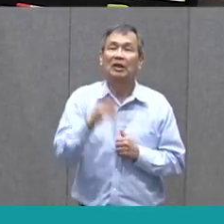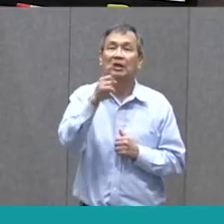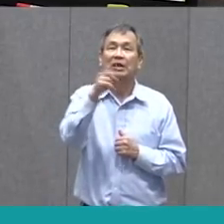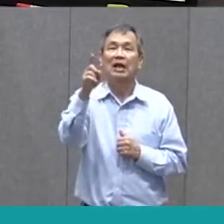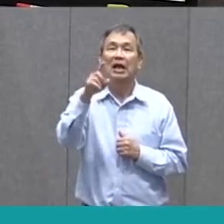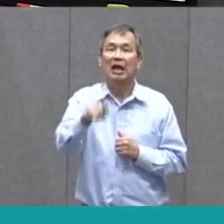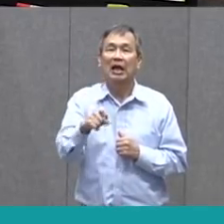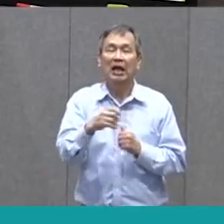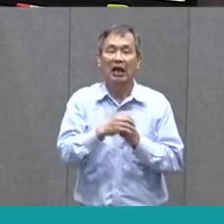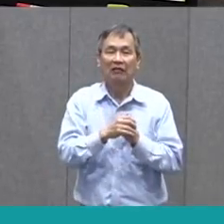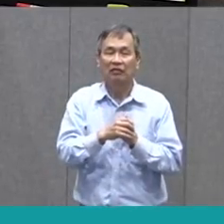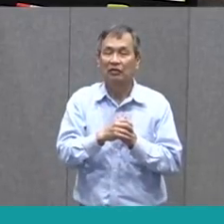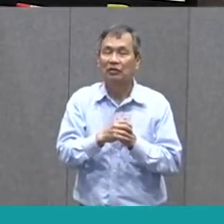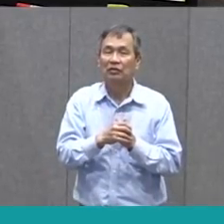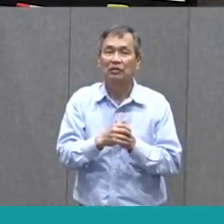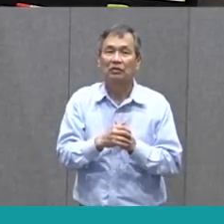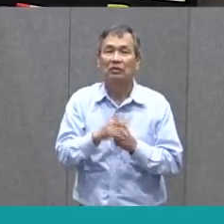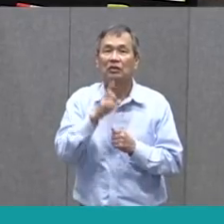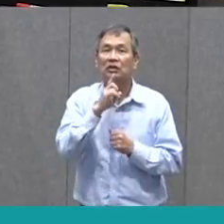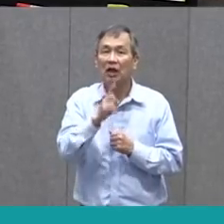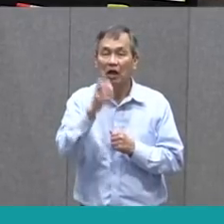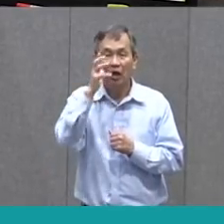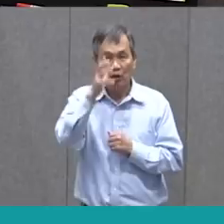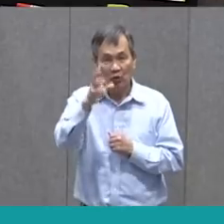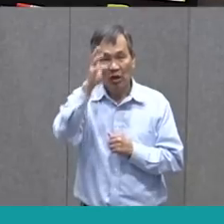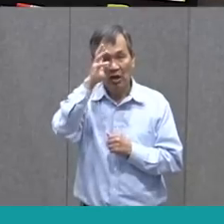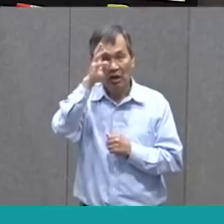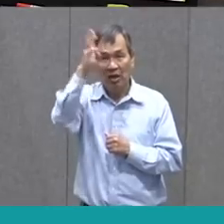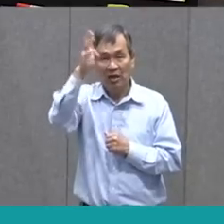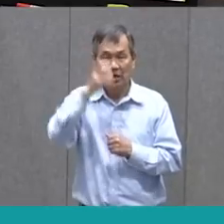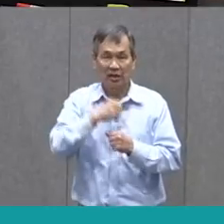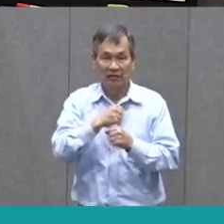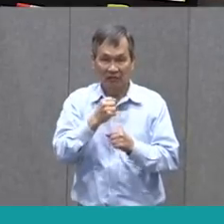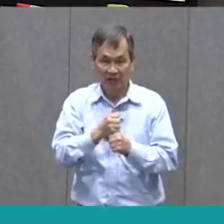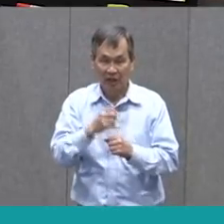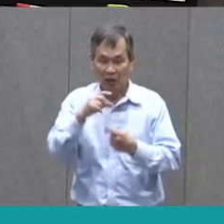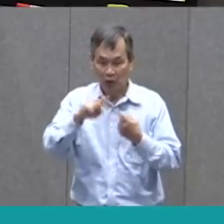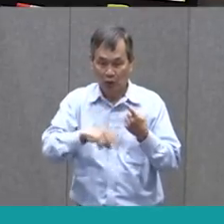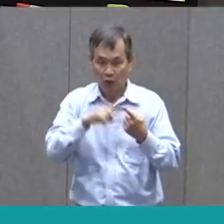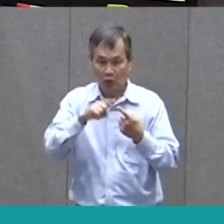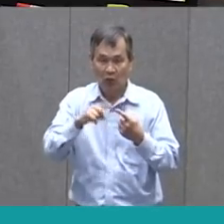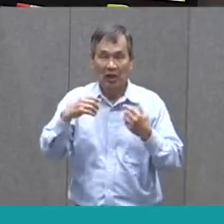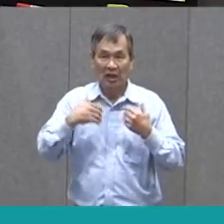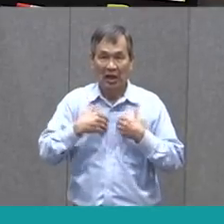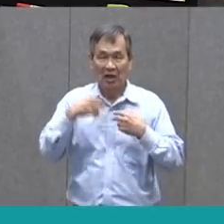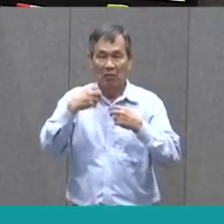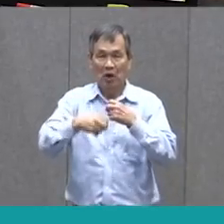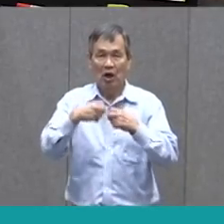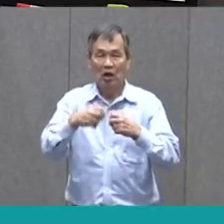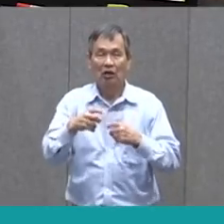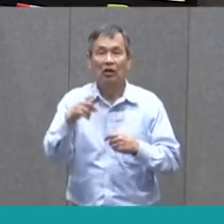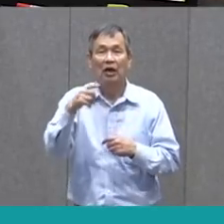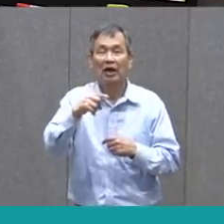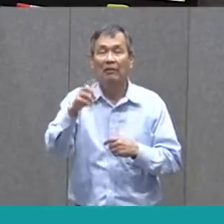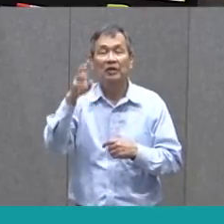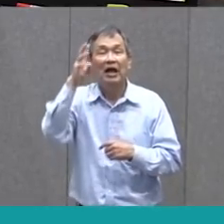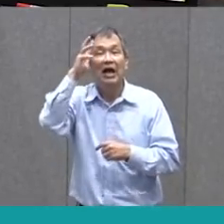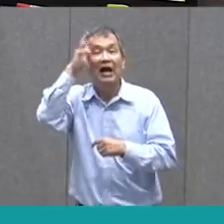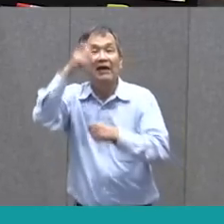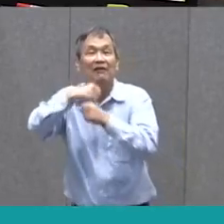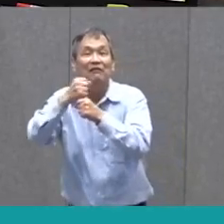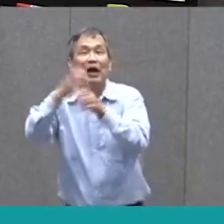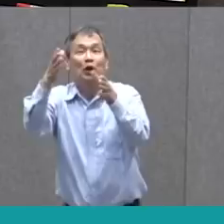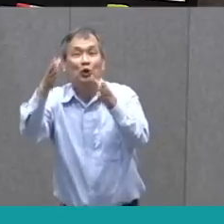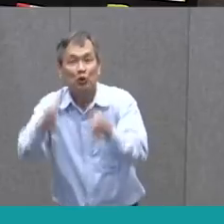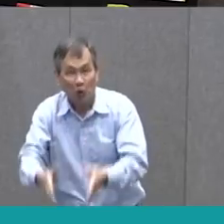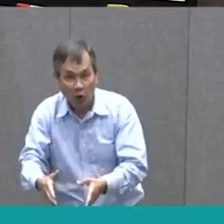to be created. They are going to invent when they have a problem. An inventor is somebody